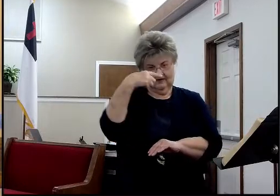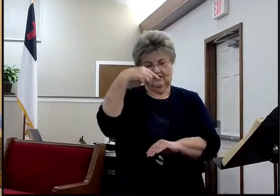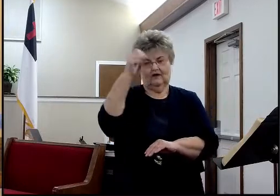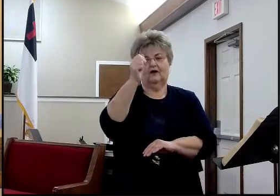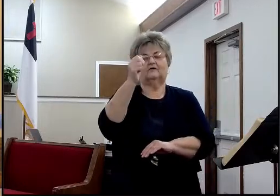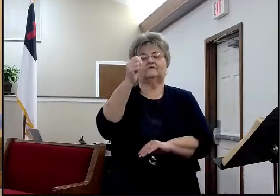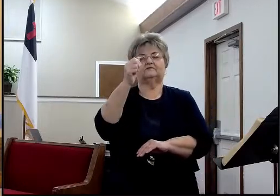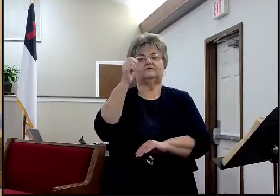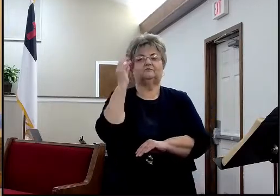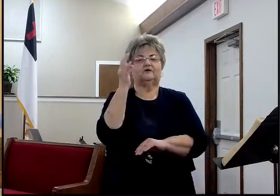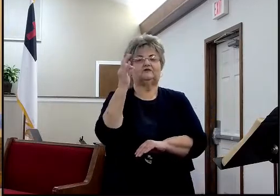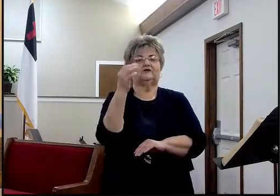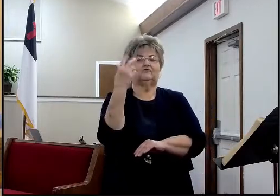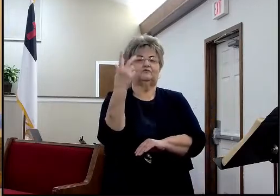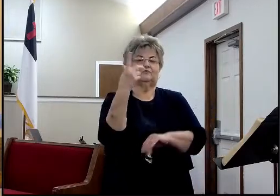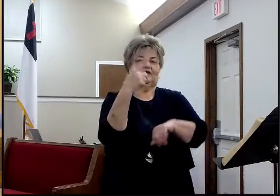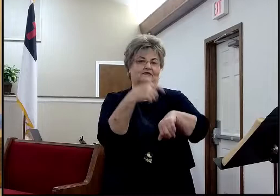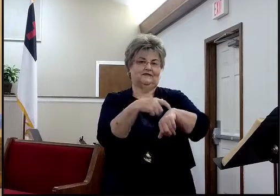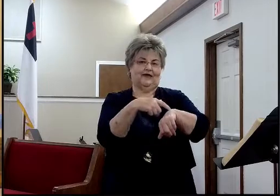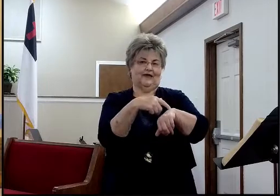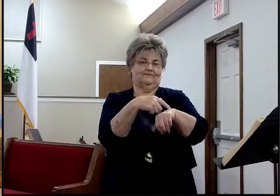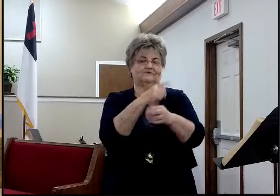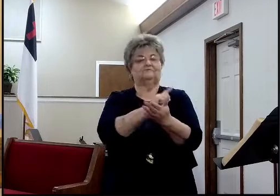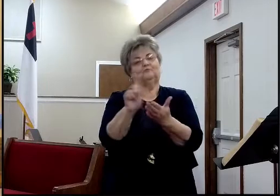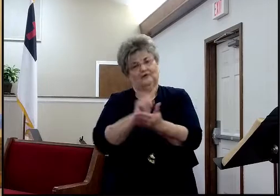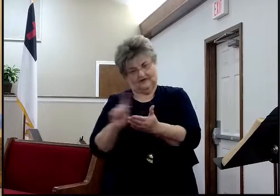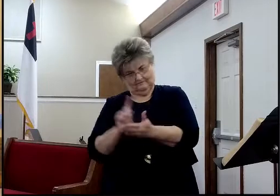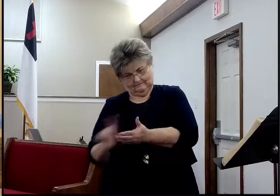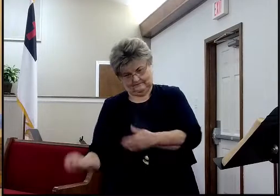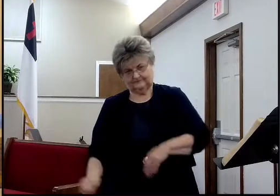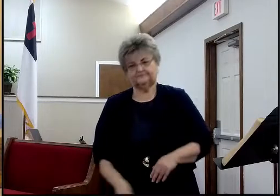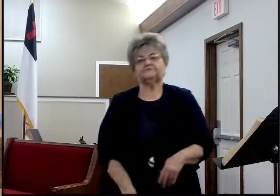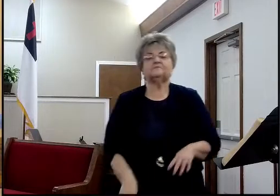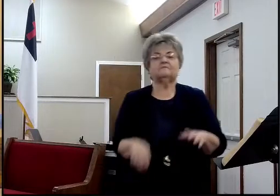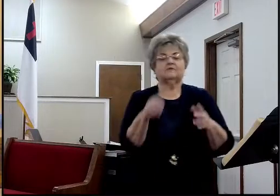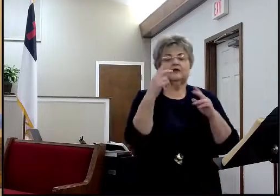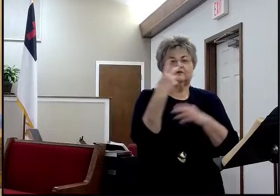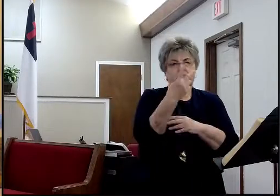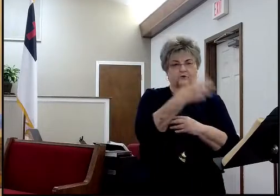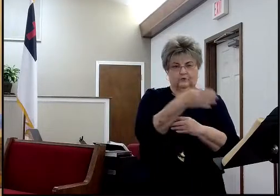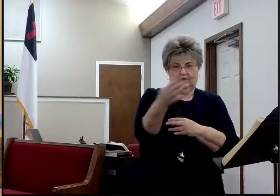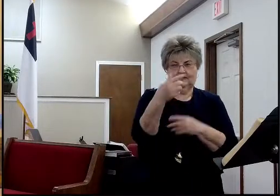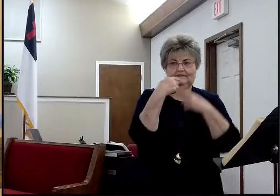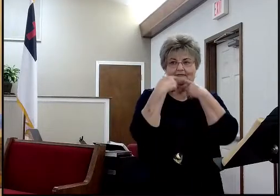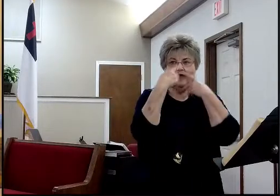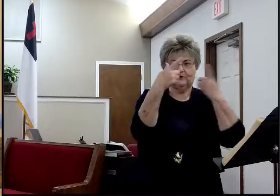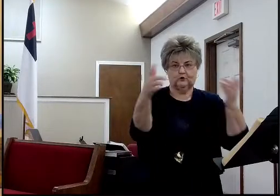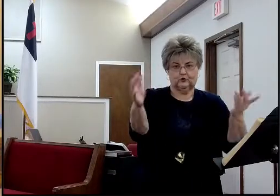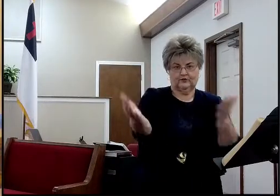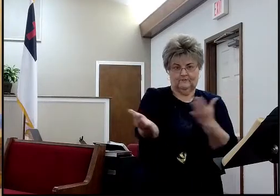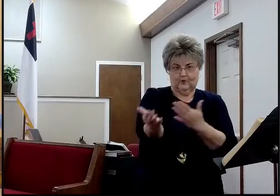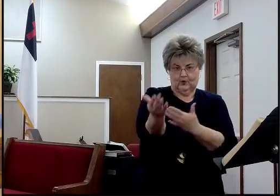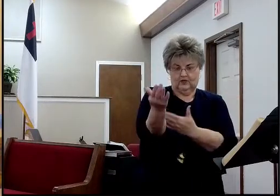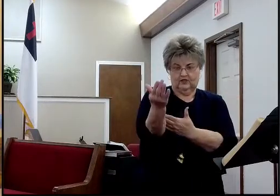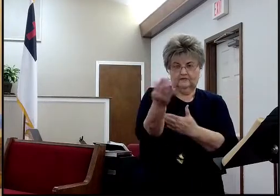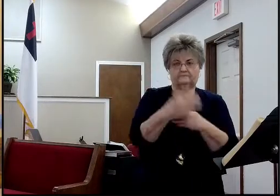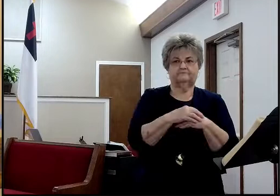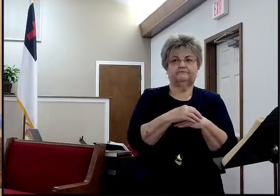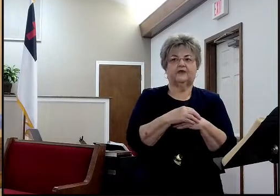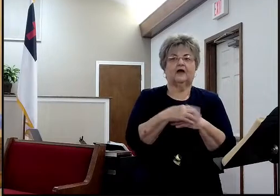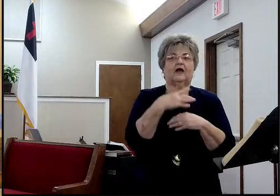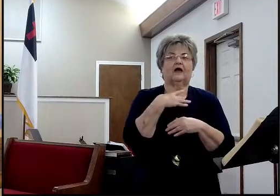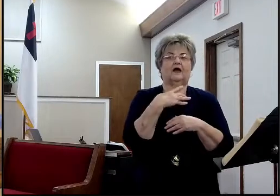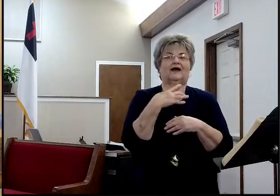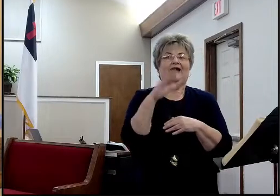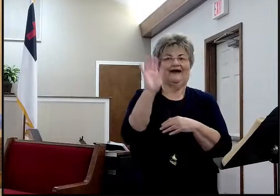So none of that means anything at all. I'm just rambling. Got a couple of things I'd like to tell you this morning. I would like you